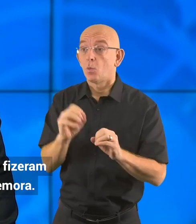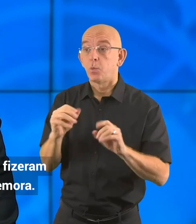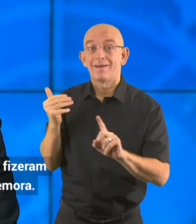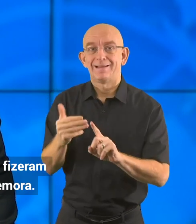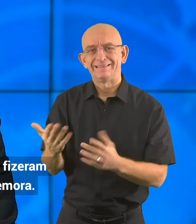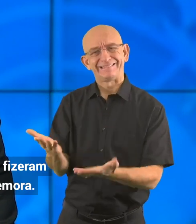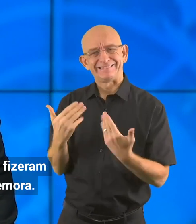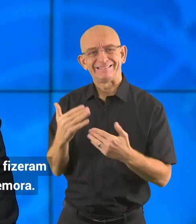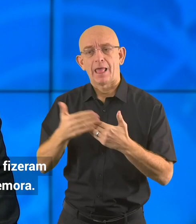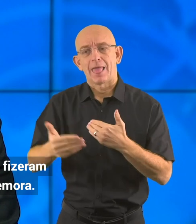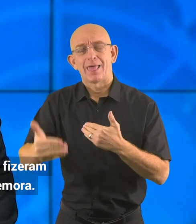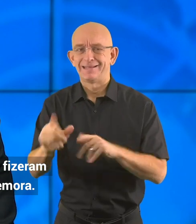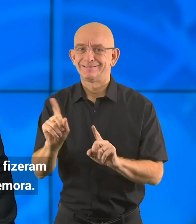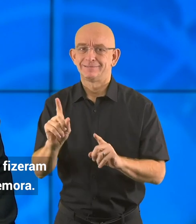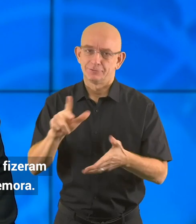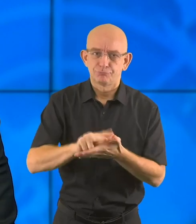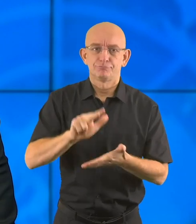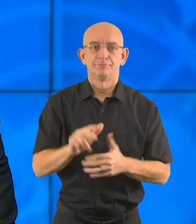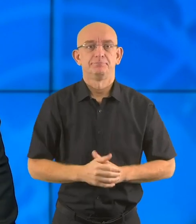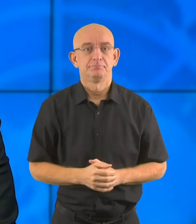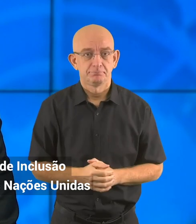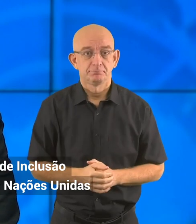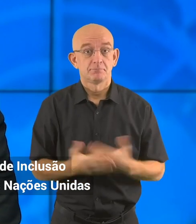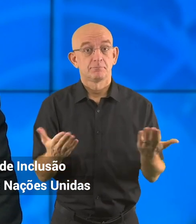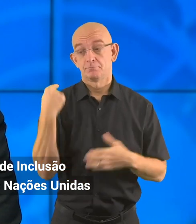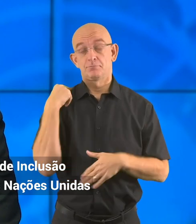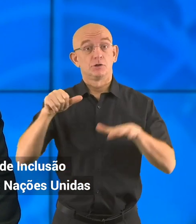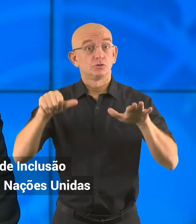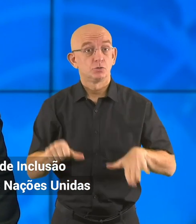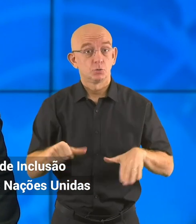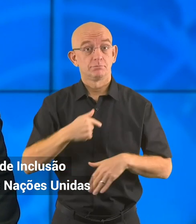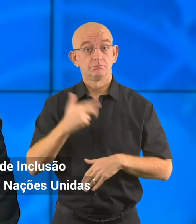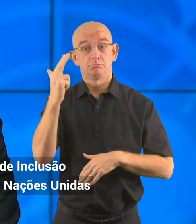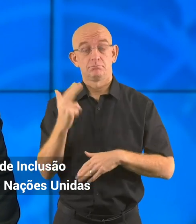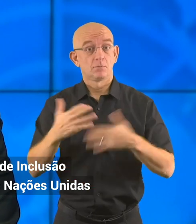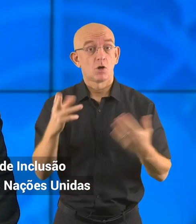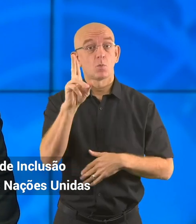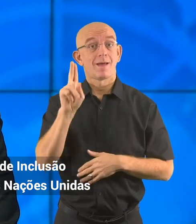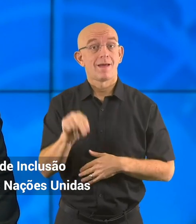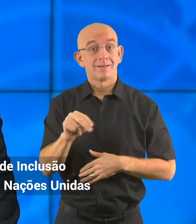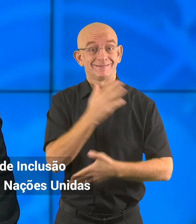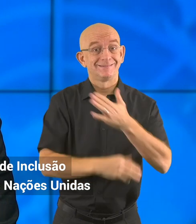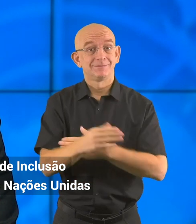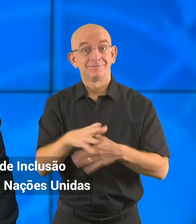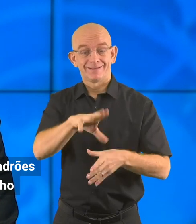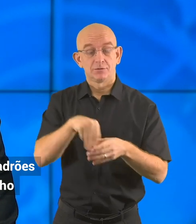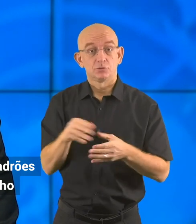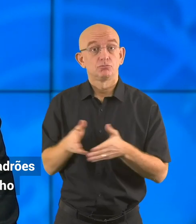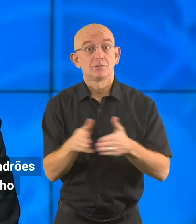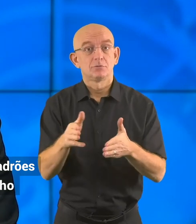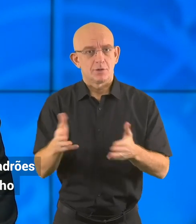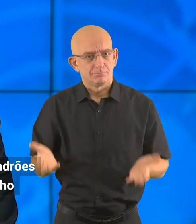so to ratify it without delay. In June, I launched the United Nations Disability Inclusion Strategy